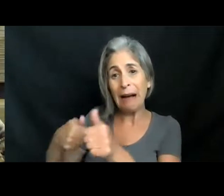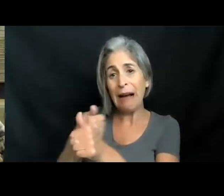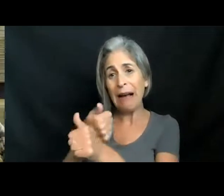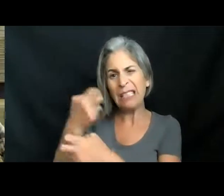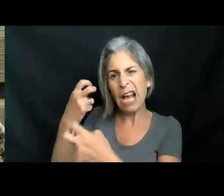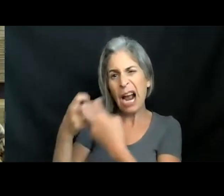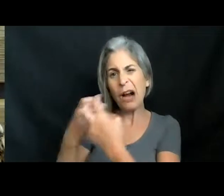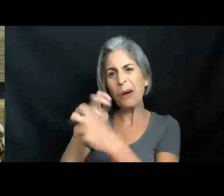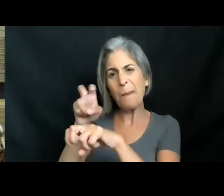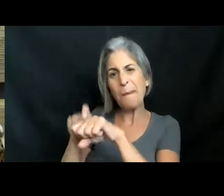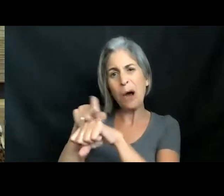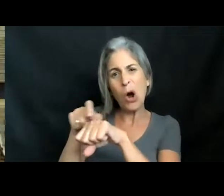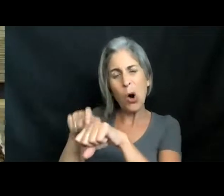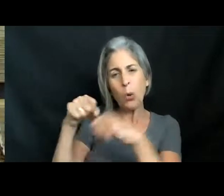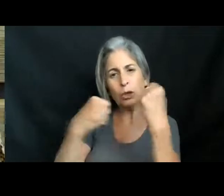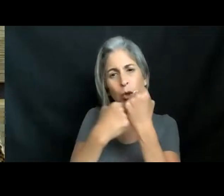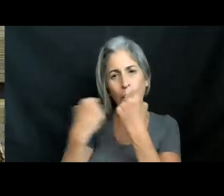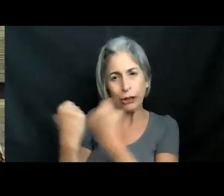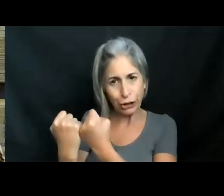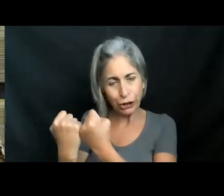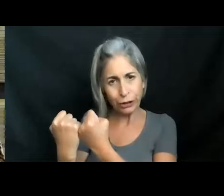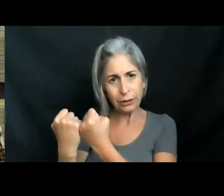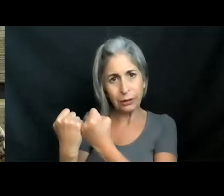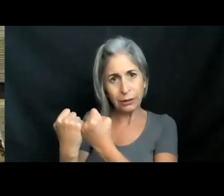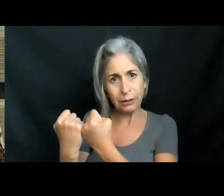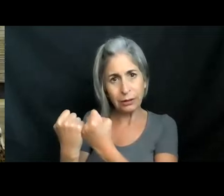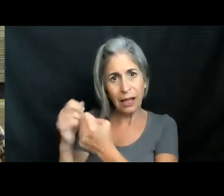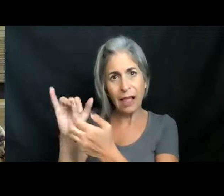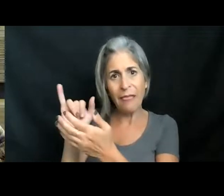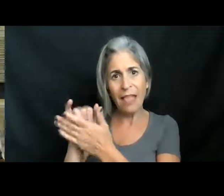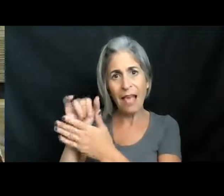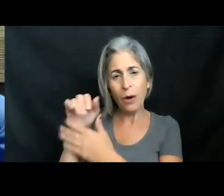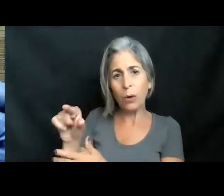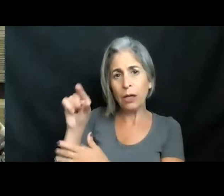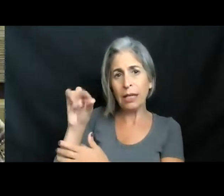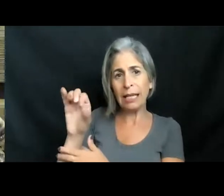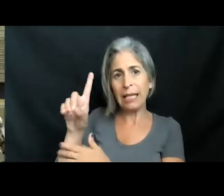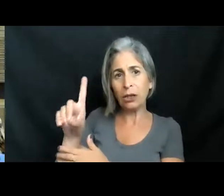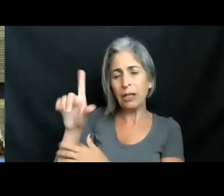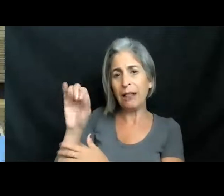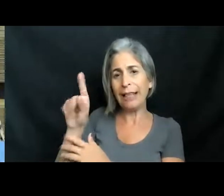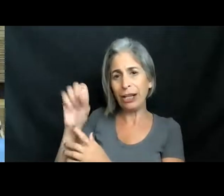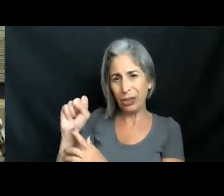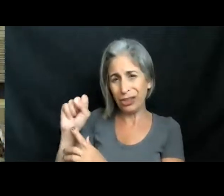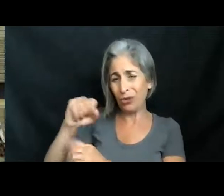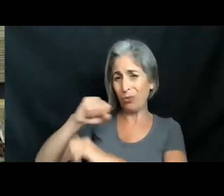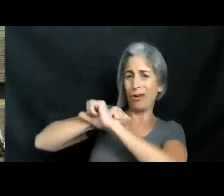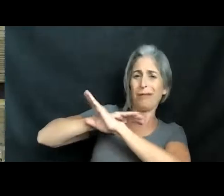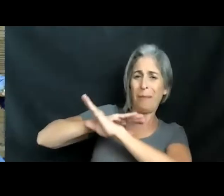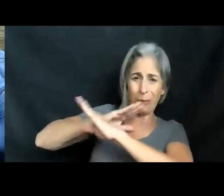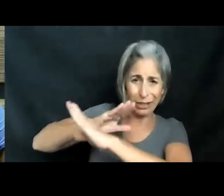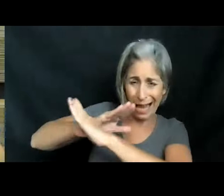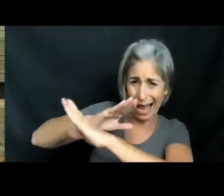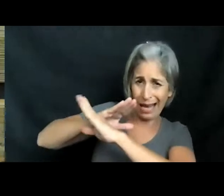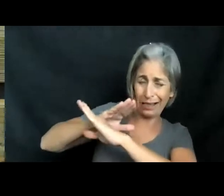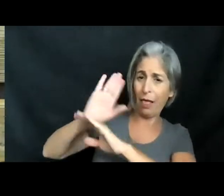bony structure. What we call the gill rakers that help protect them from anything that might get in there and cause damage to those